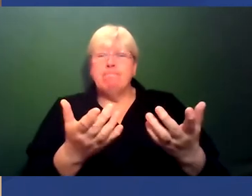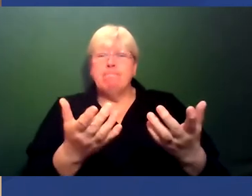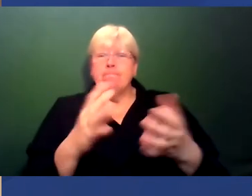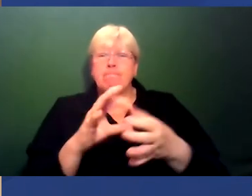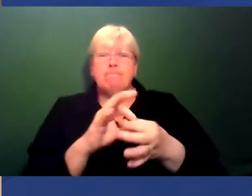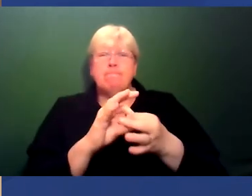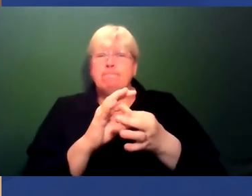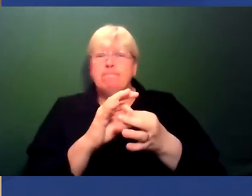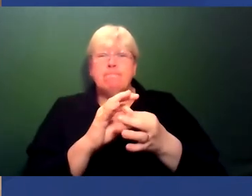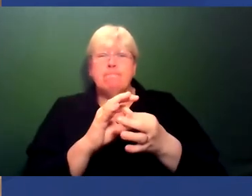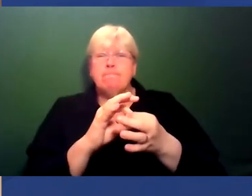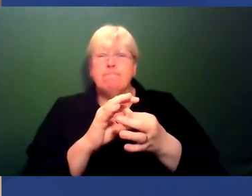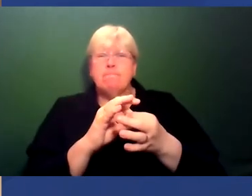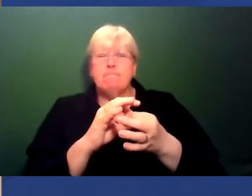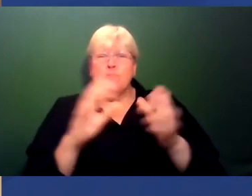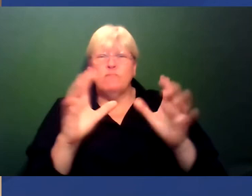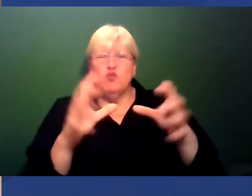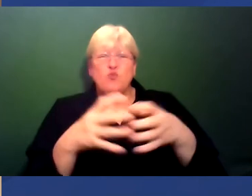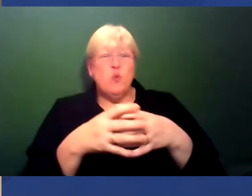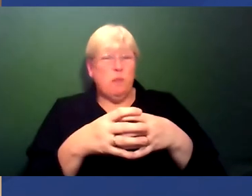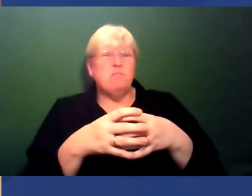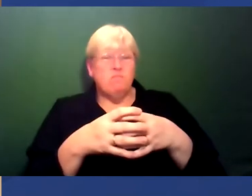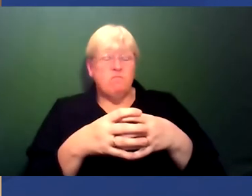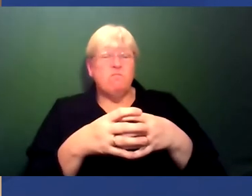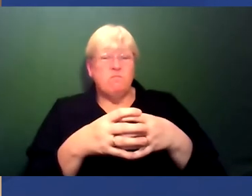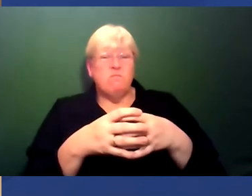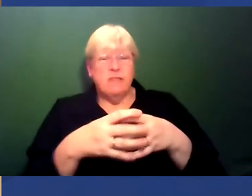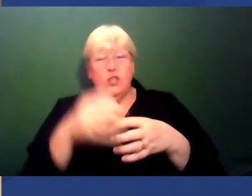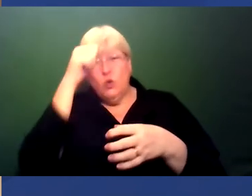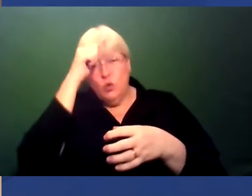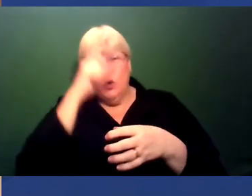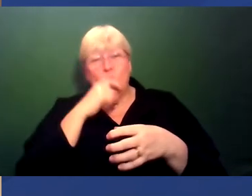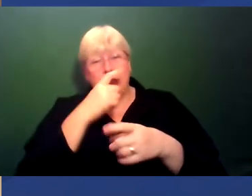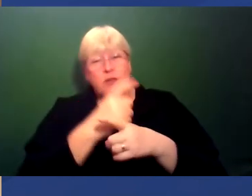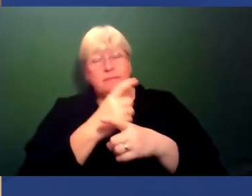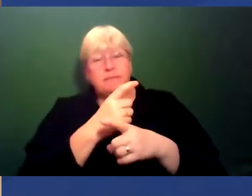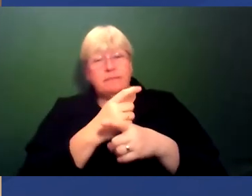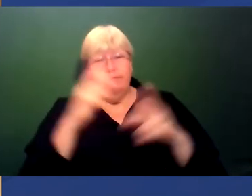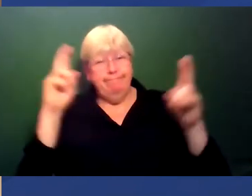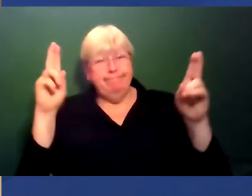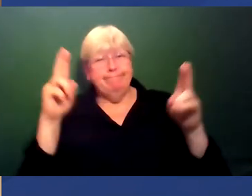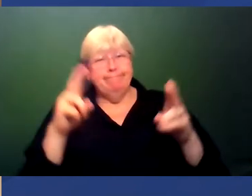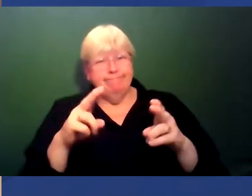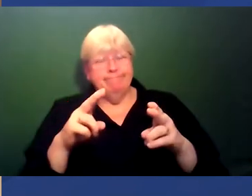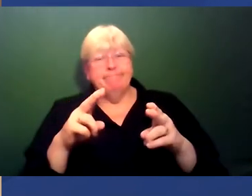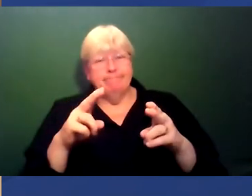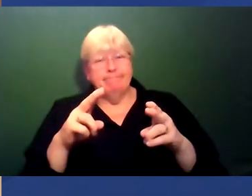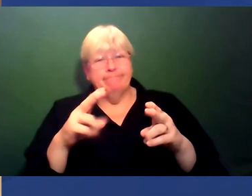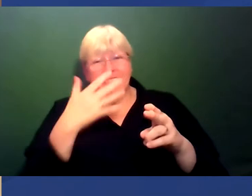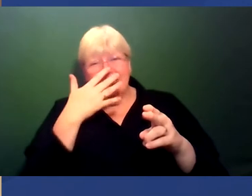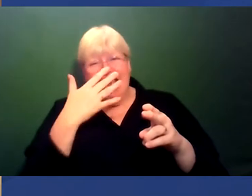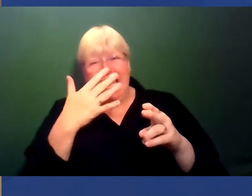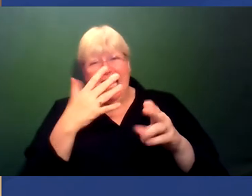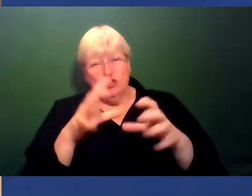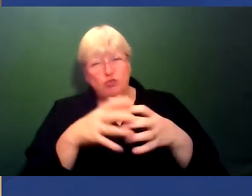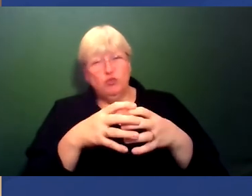small demographic. I'll state it like that, and you can guess who I'm talking about. A relatively narrow demographic decided this is what makes a good scientist.